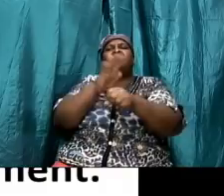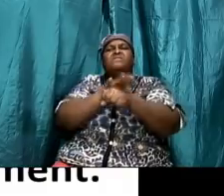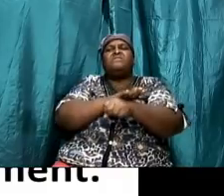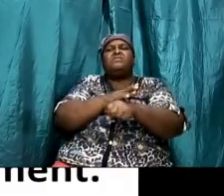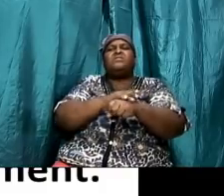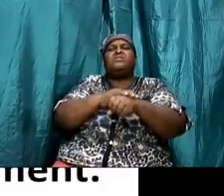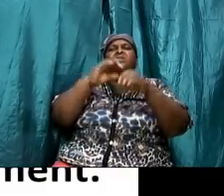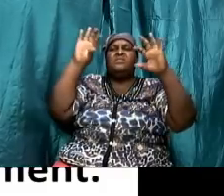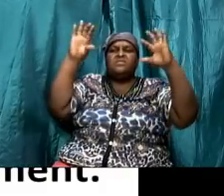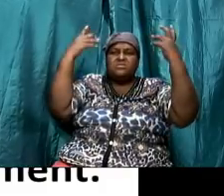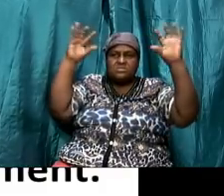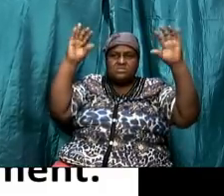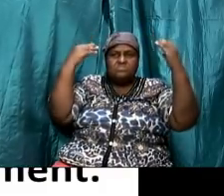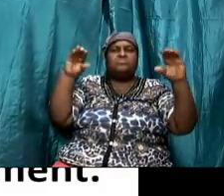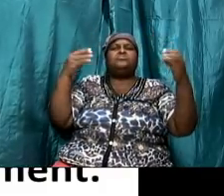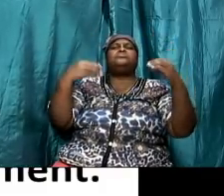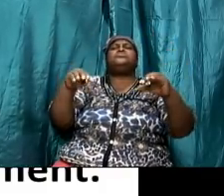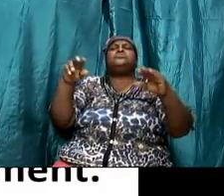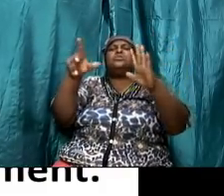my god